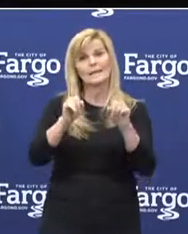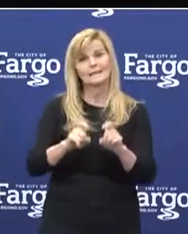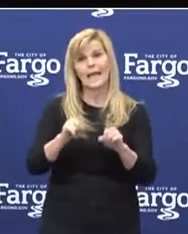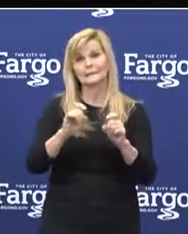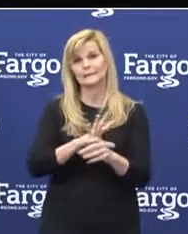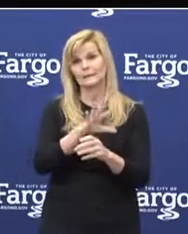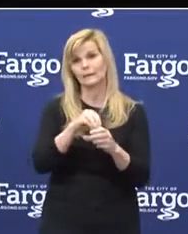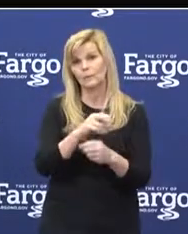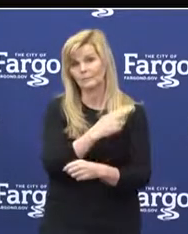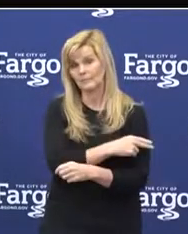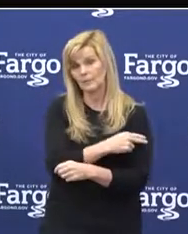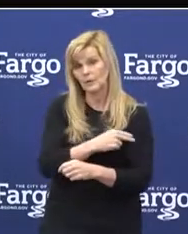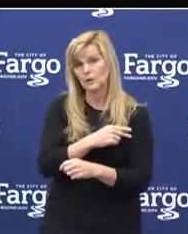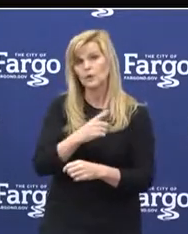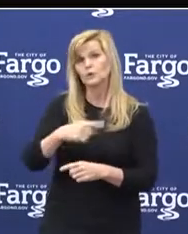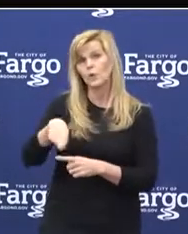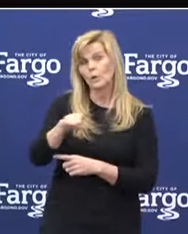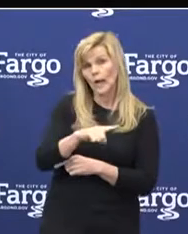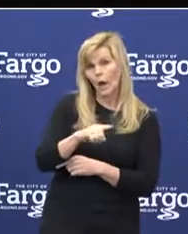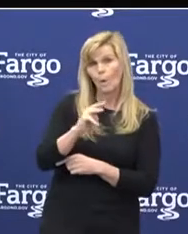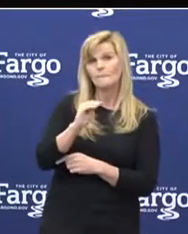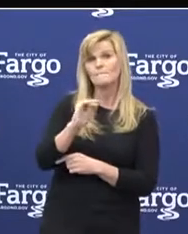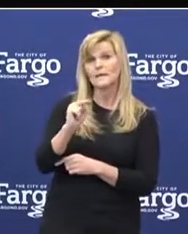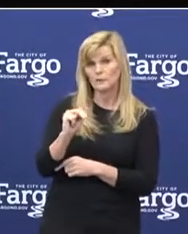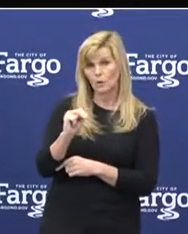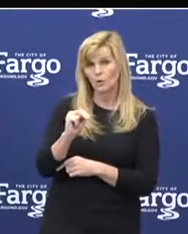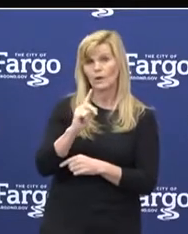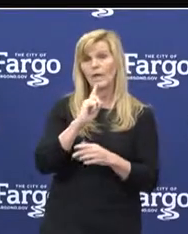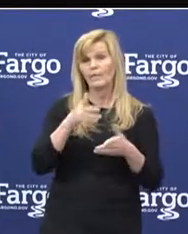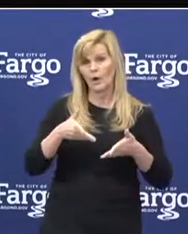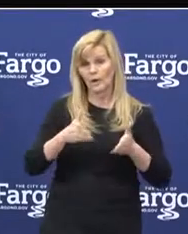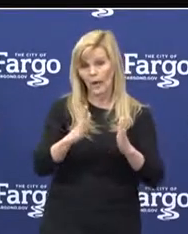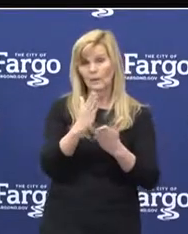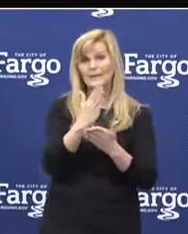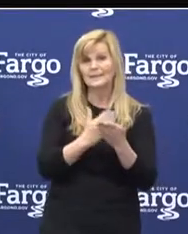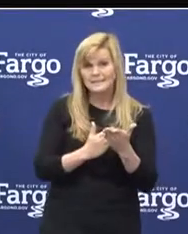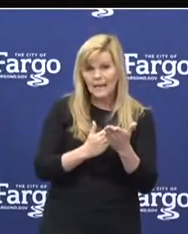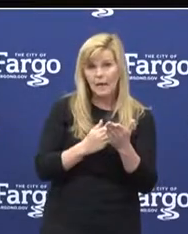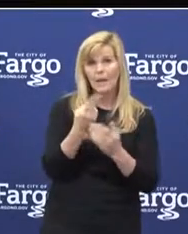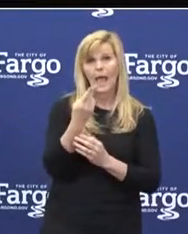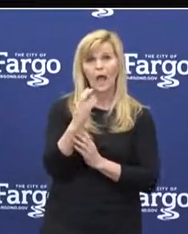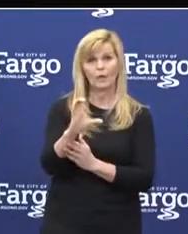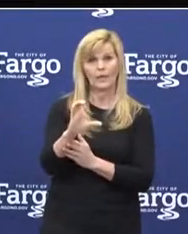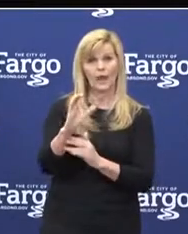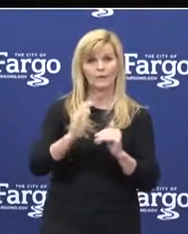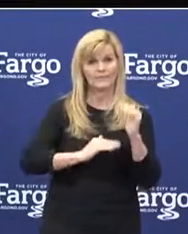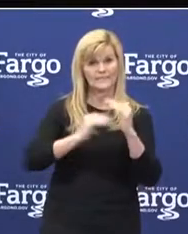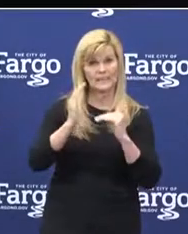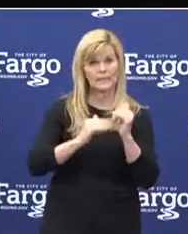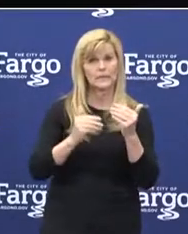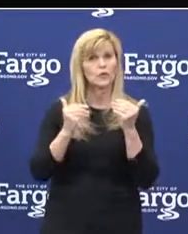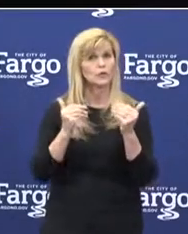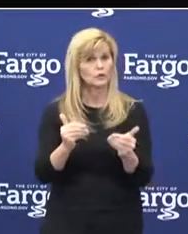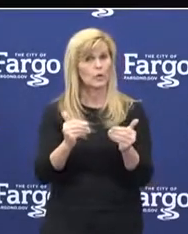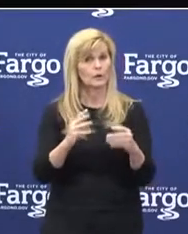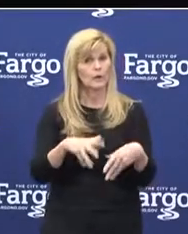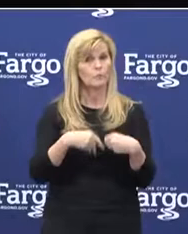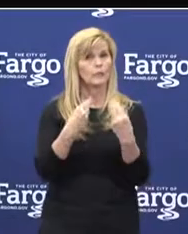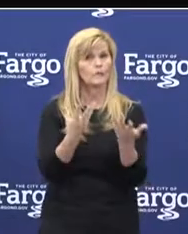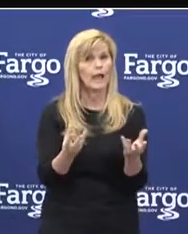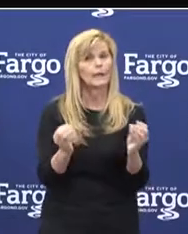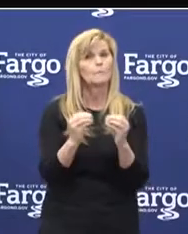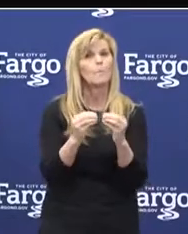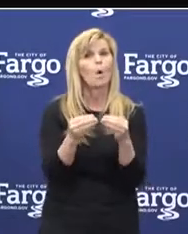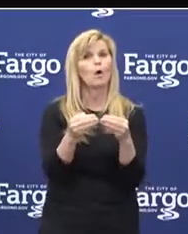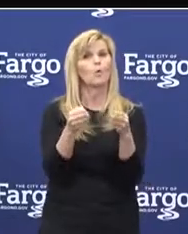capacity. So they're allowing in Minnesota some healthcare facilities to take some steps to provide a wider